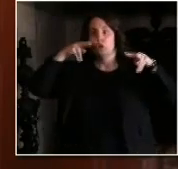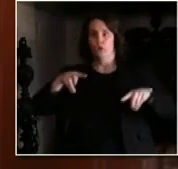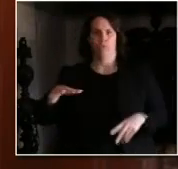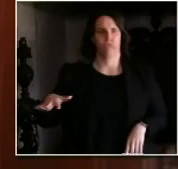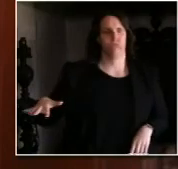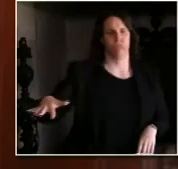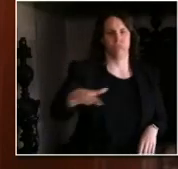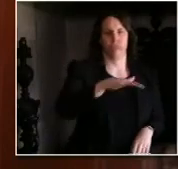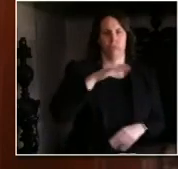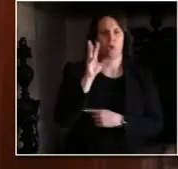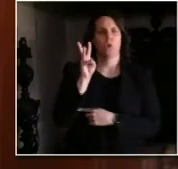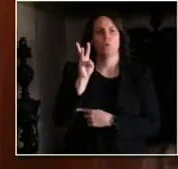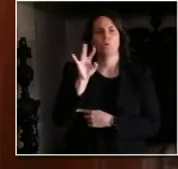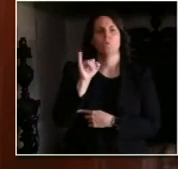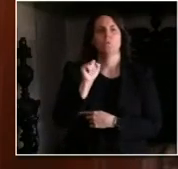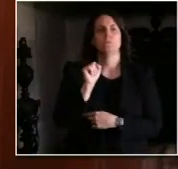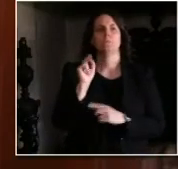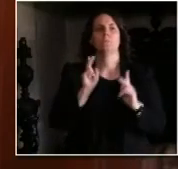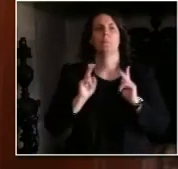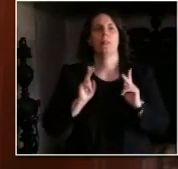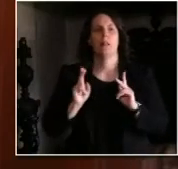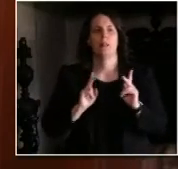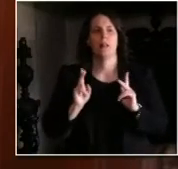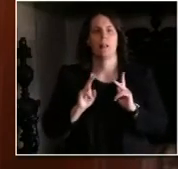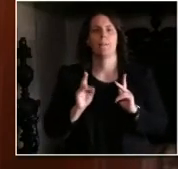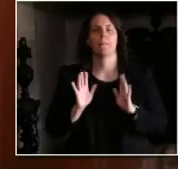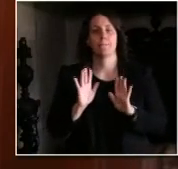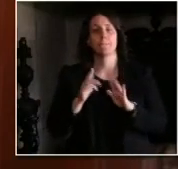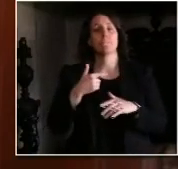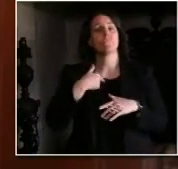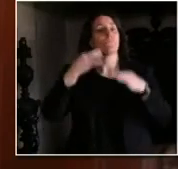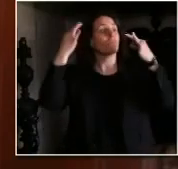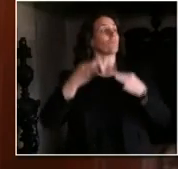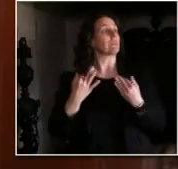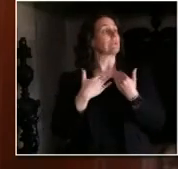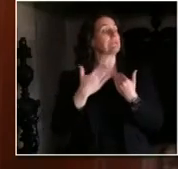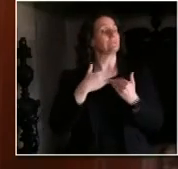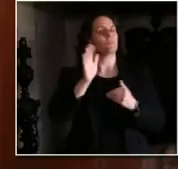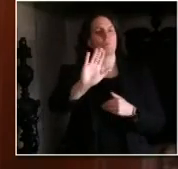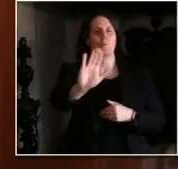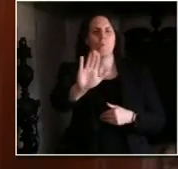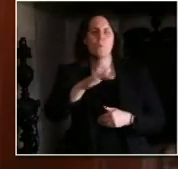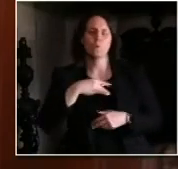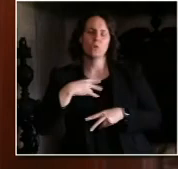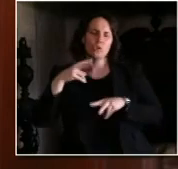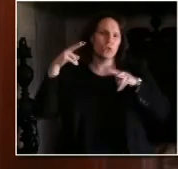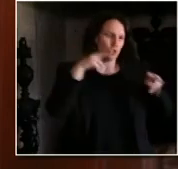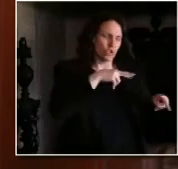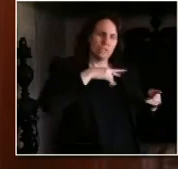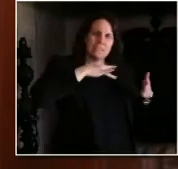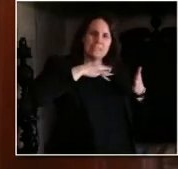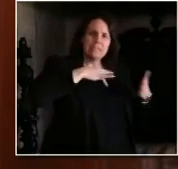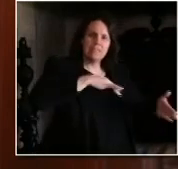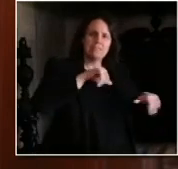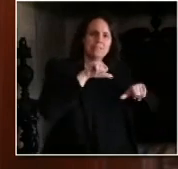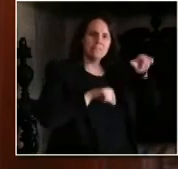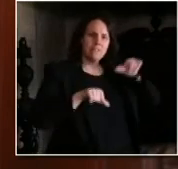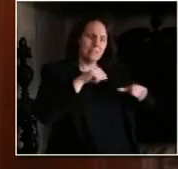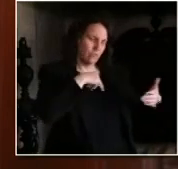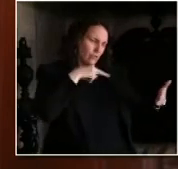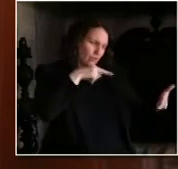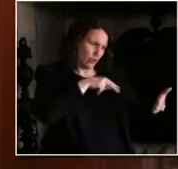facts, science, and recommendations from experts in health care, business, labor, and education.